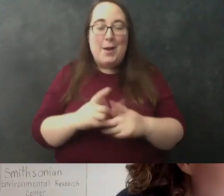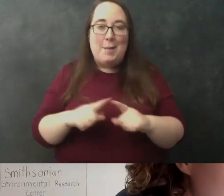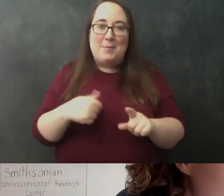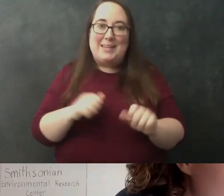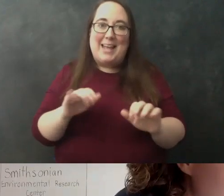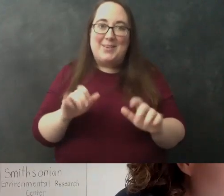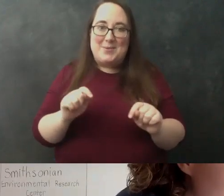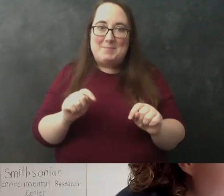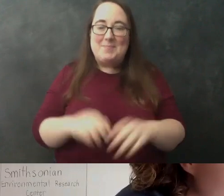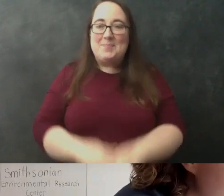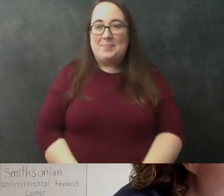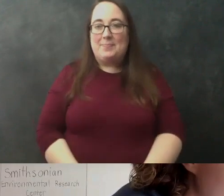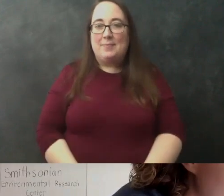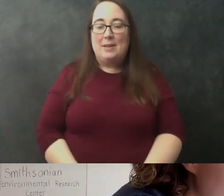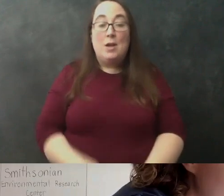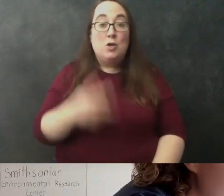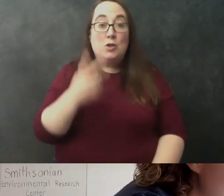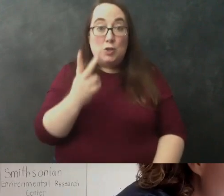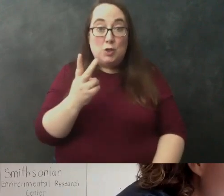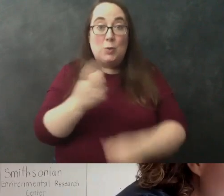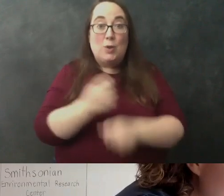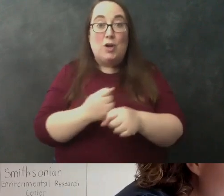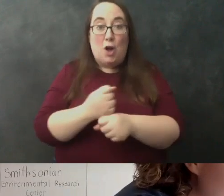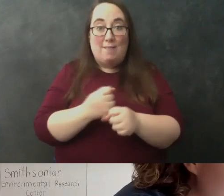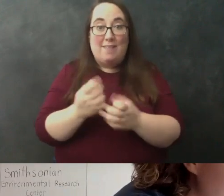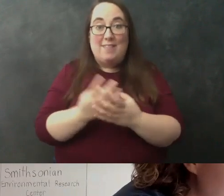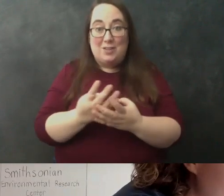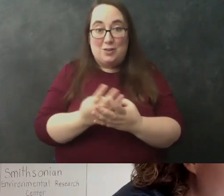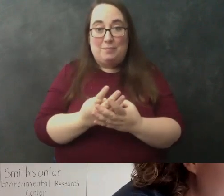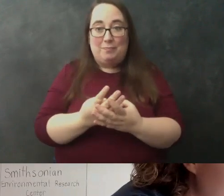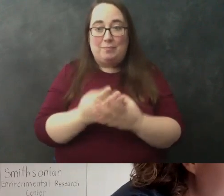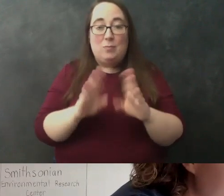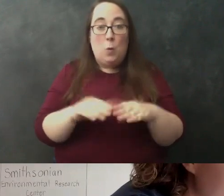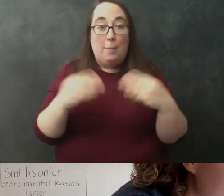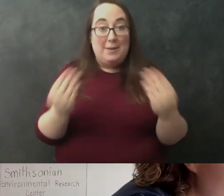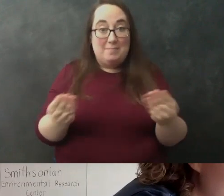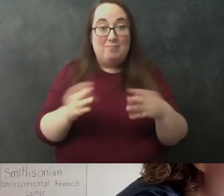so we've got two coffee filters i'm gonna open them up